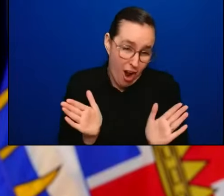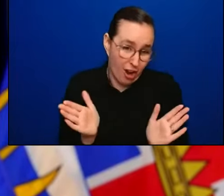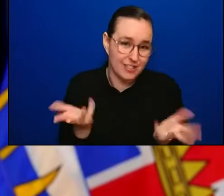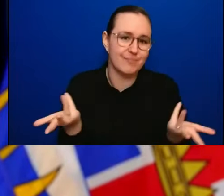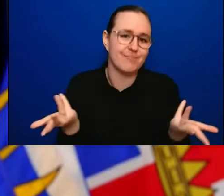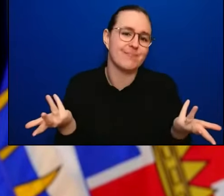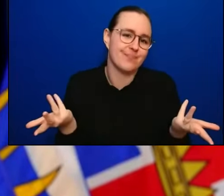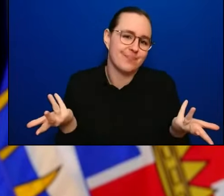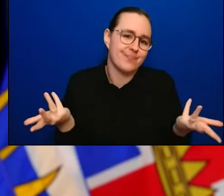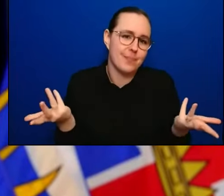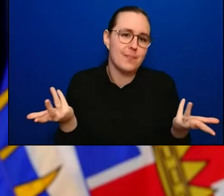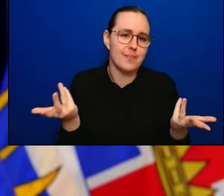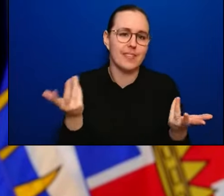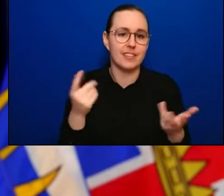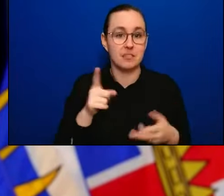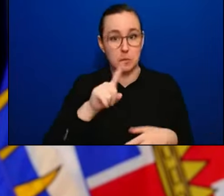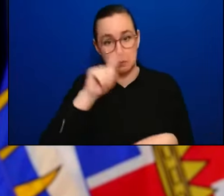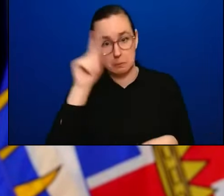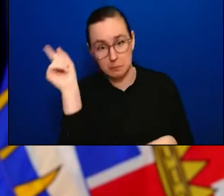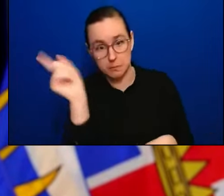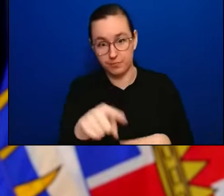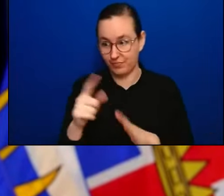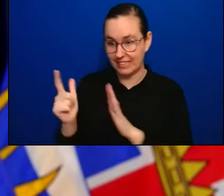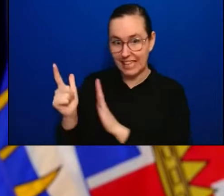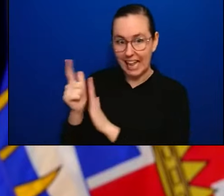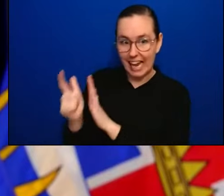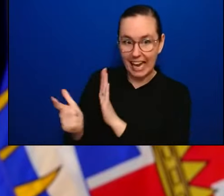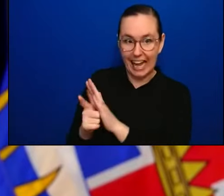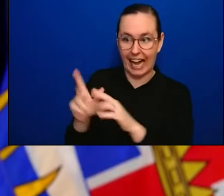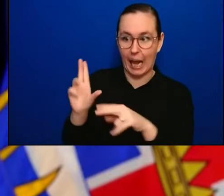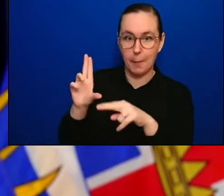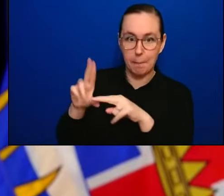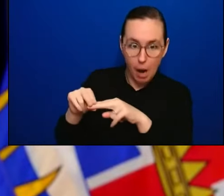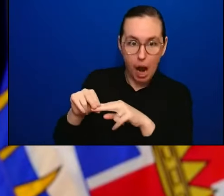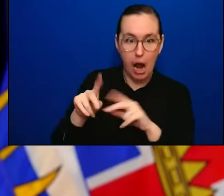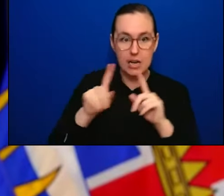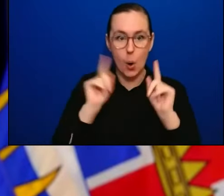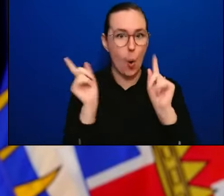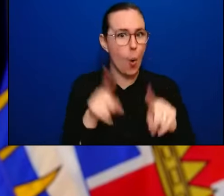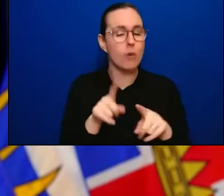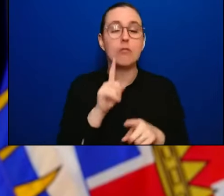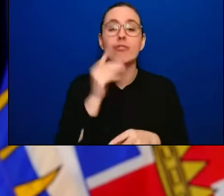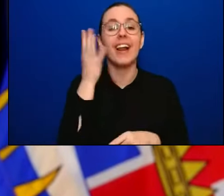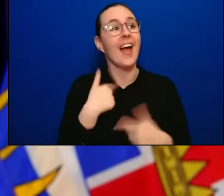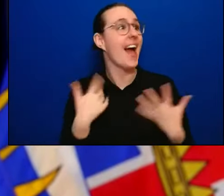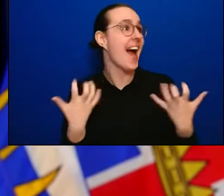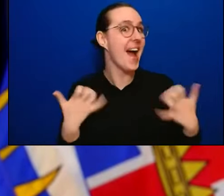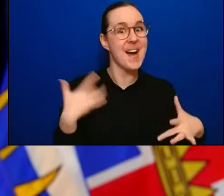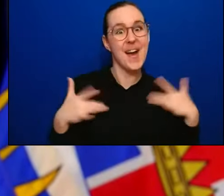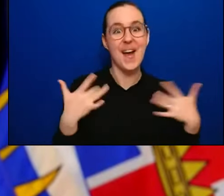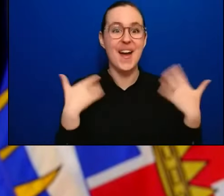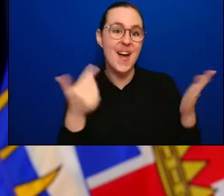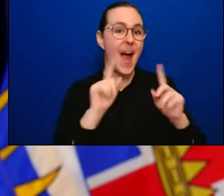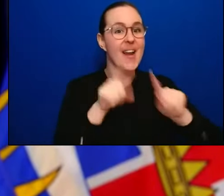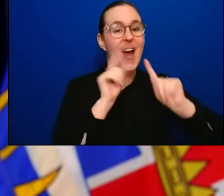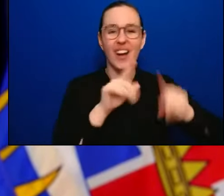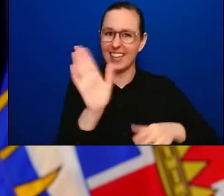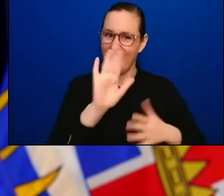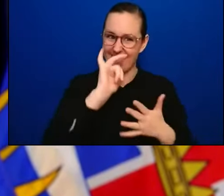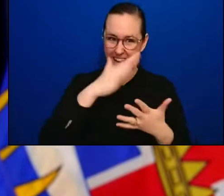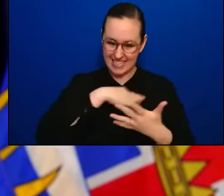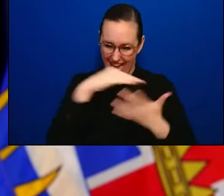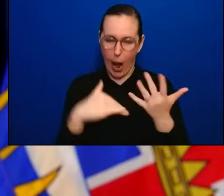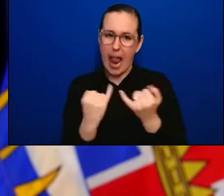enforceable order is a last resort in a public health framework. And it's when we absolutely need to do that.